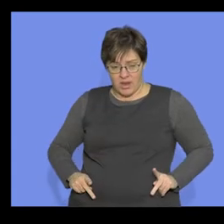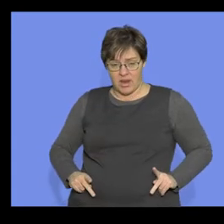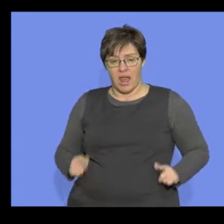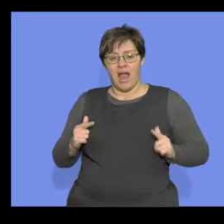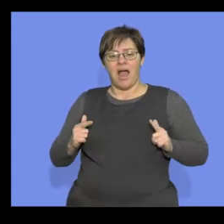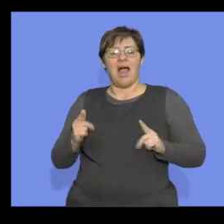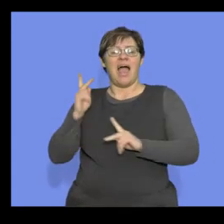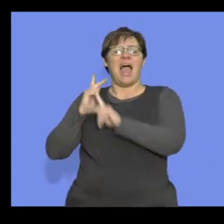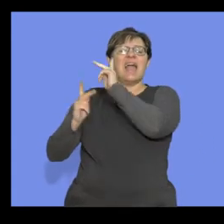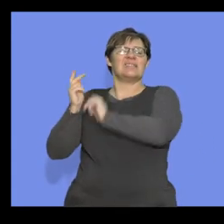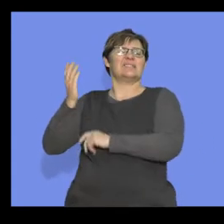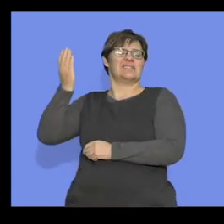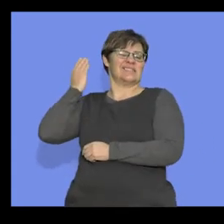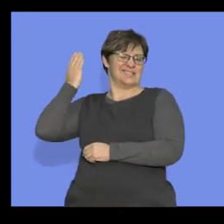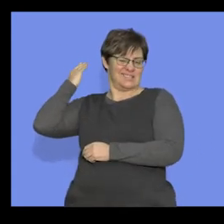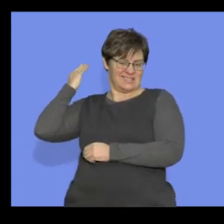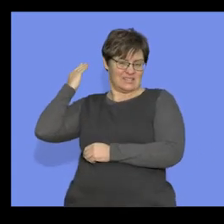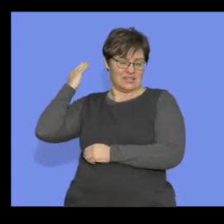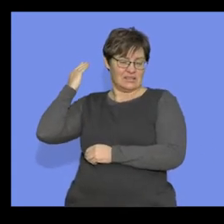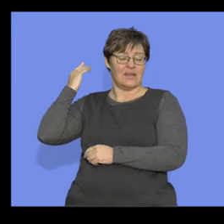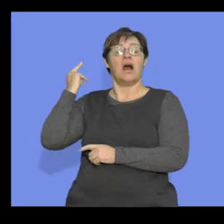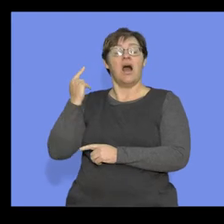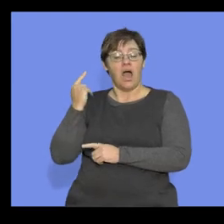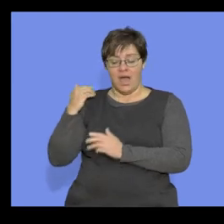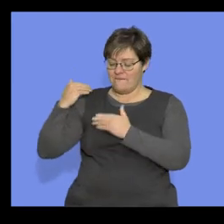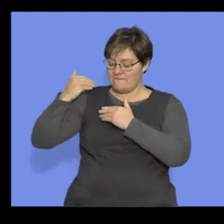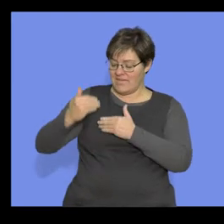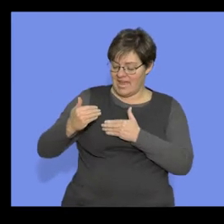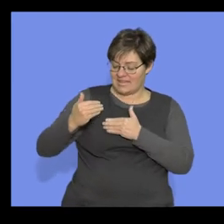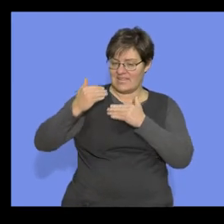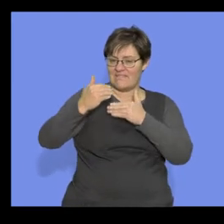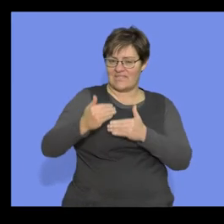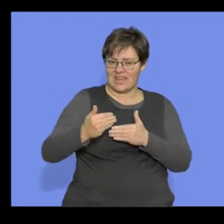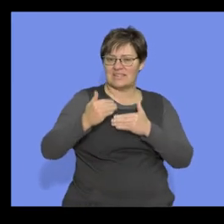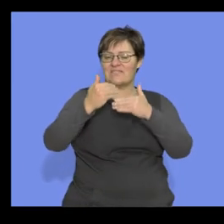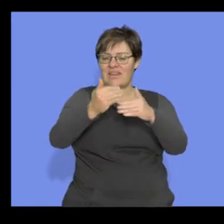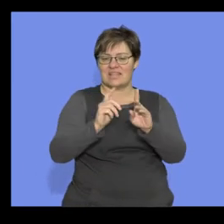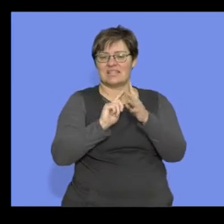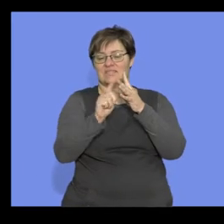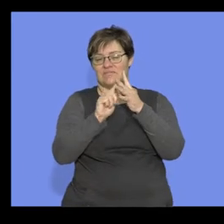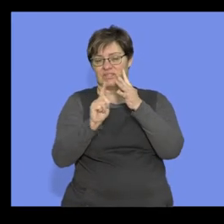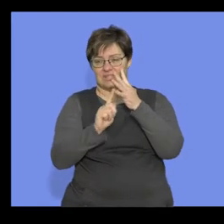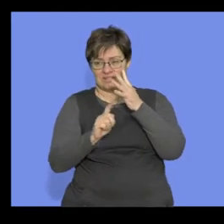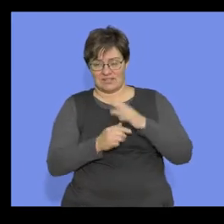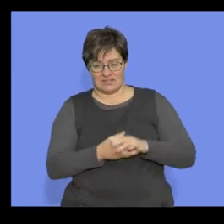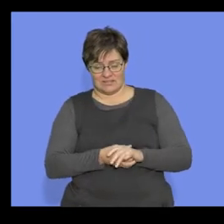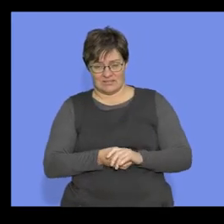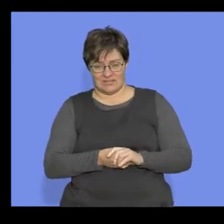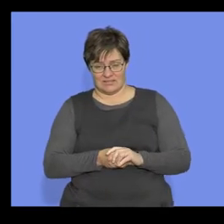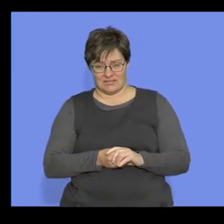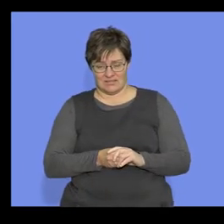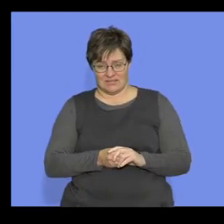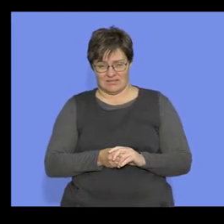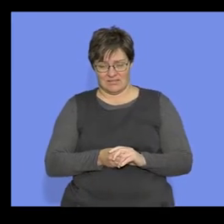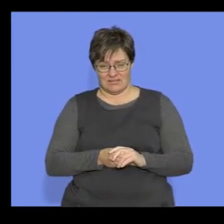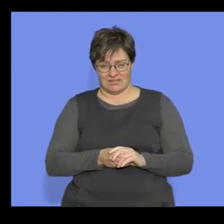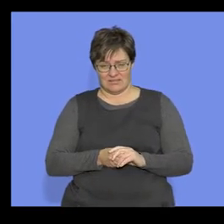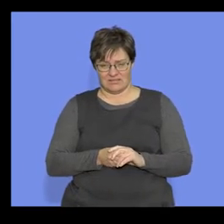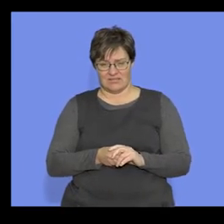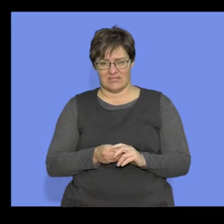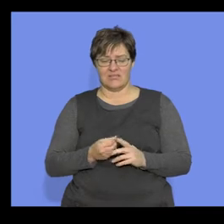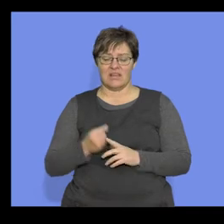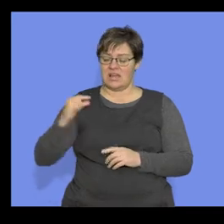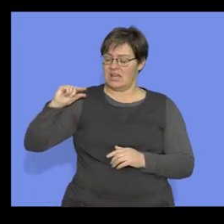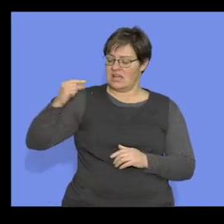there were different phases that they went through. We see different kinds of, now look here, we find different